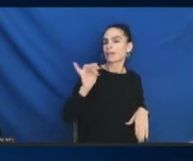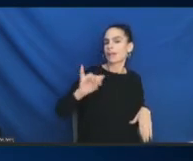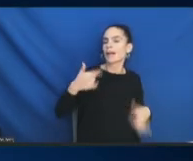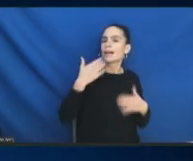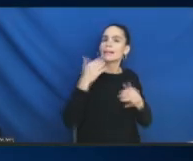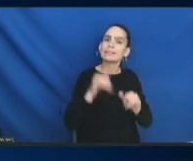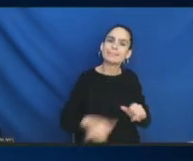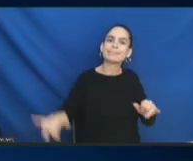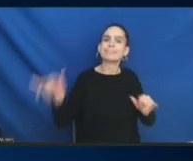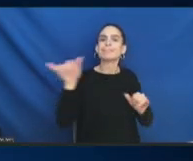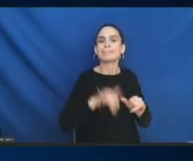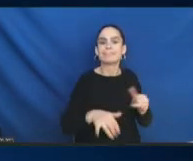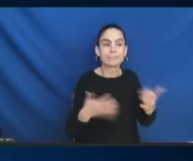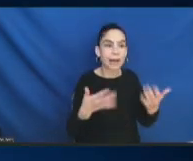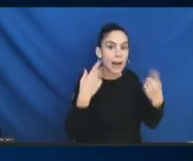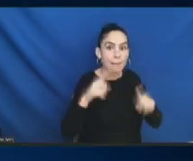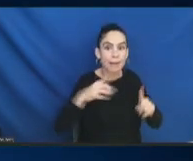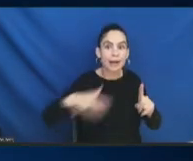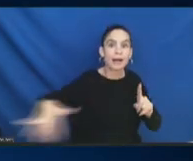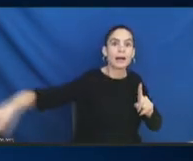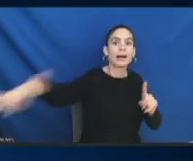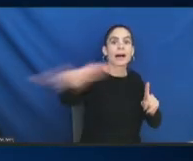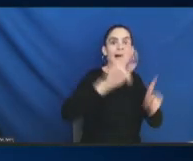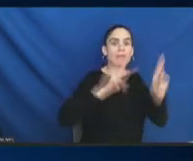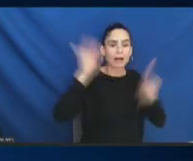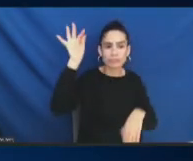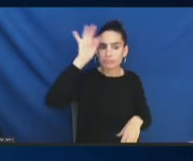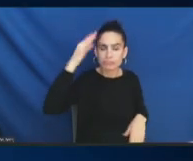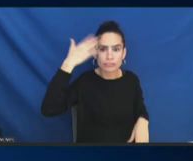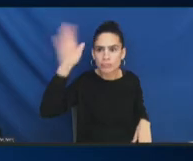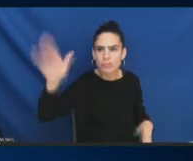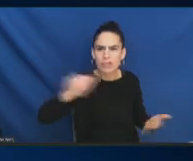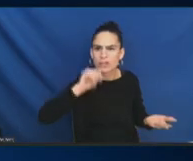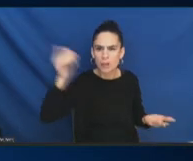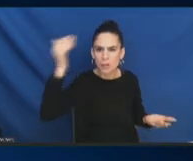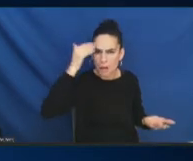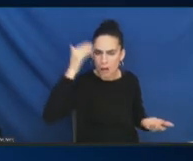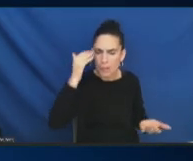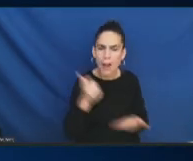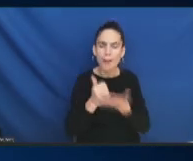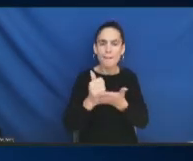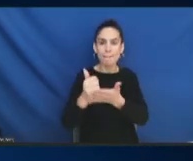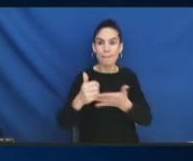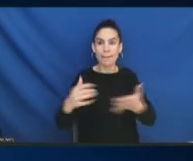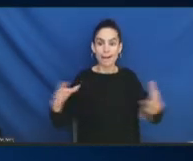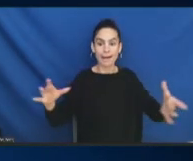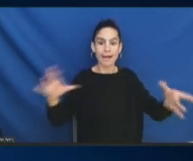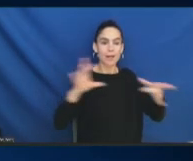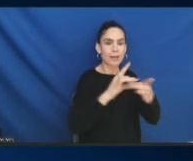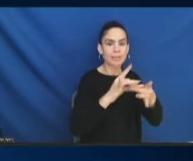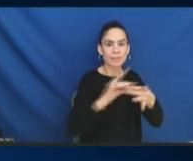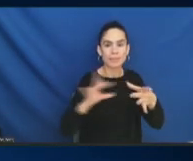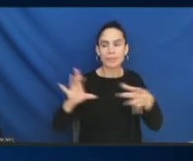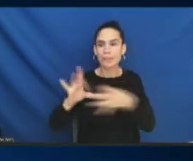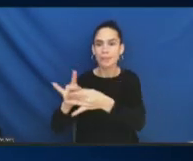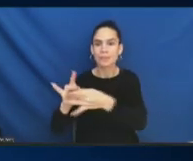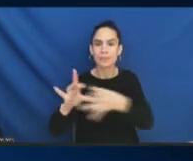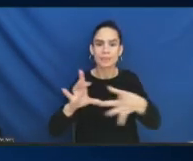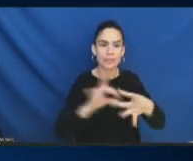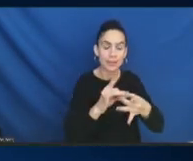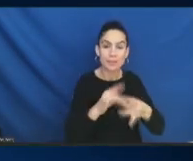and nobody knows about it. So, just want to bridge that gap because I think it's really important for the trust that we're ultimately trying to establish.